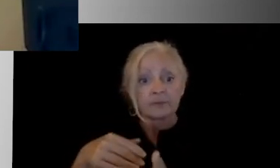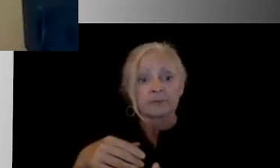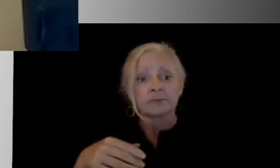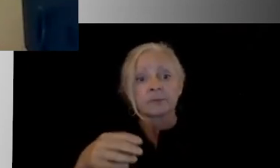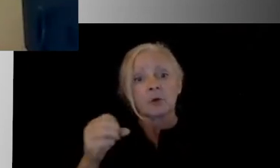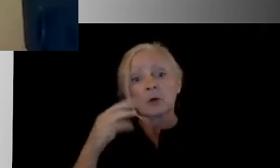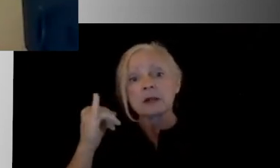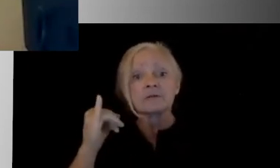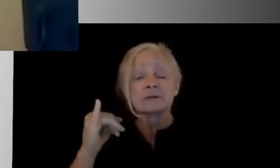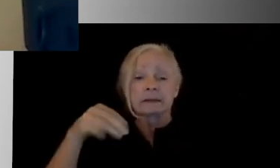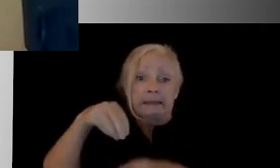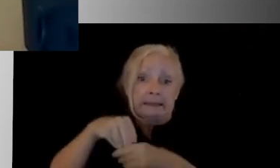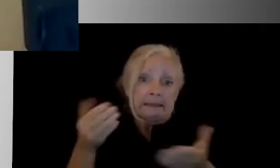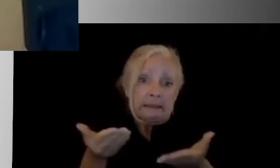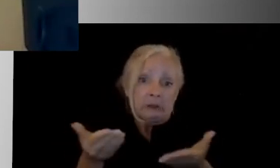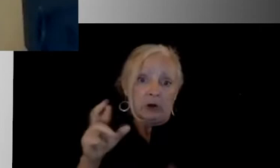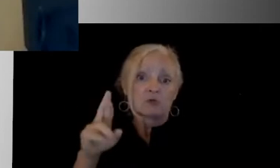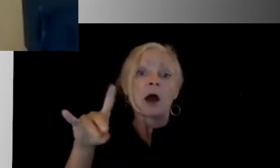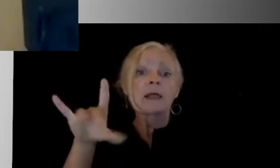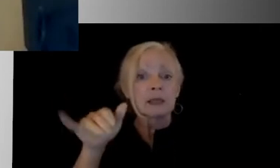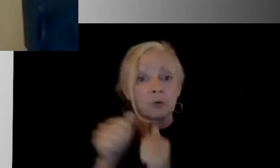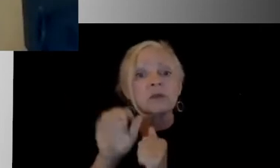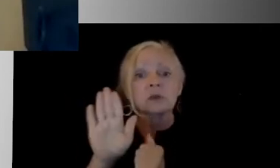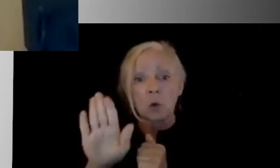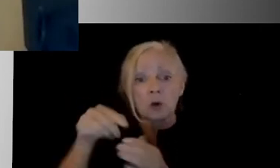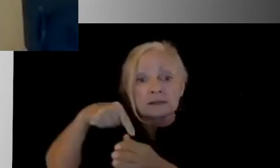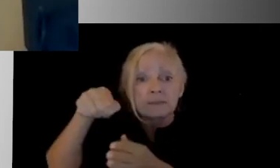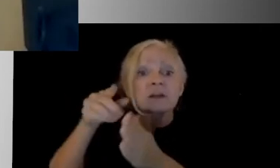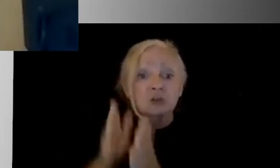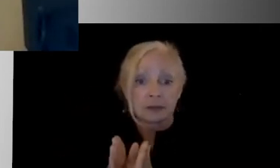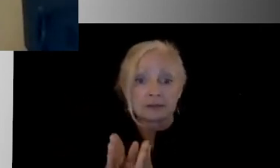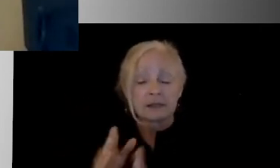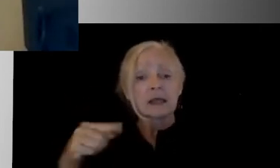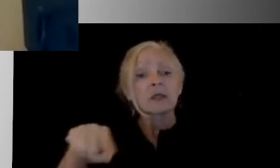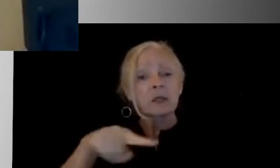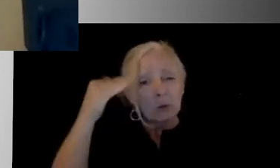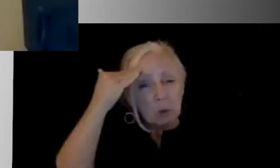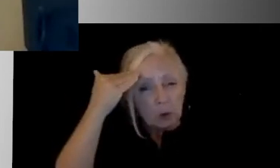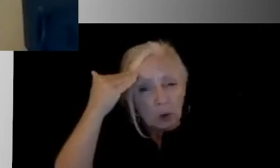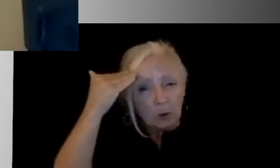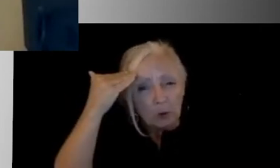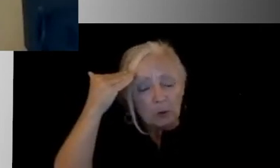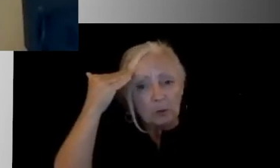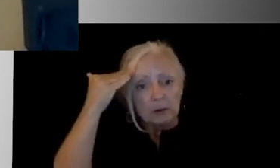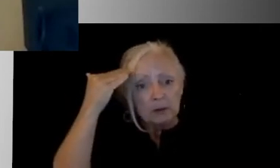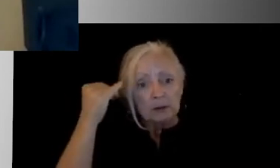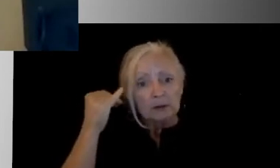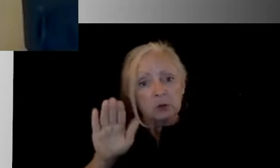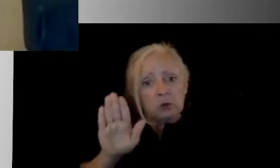here in Riley, having that conversation with your specialist, they're going to be able to know what that individual's